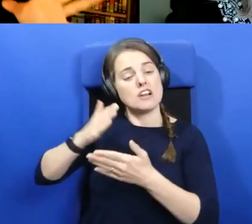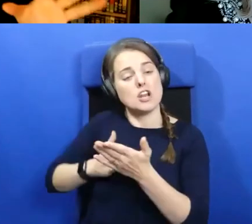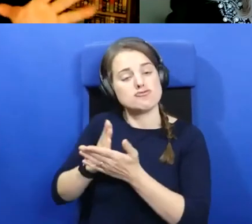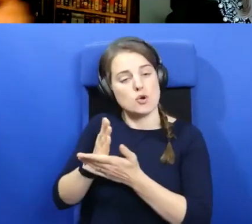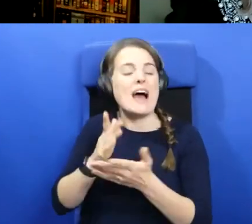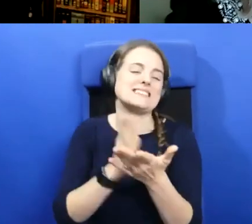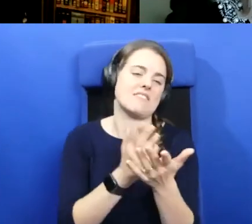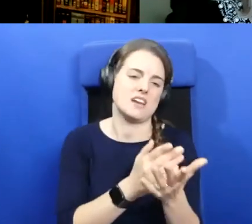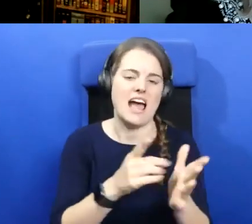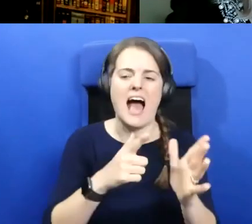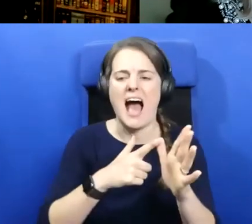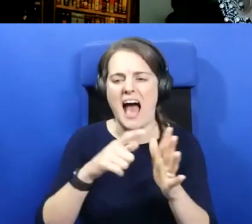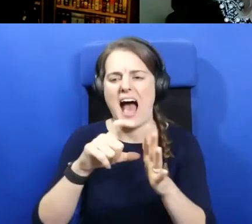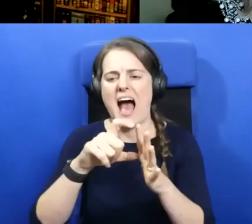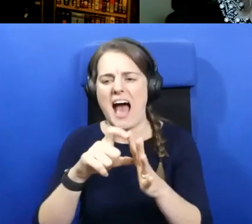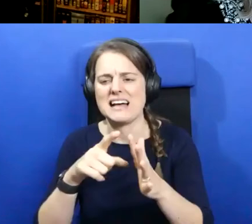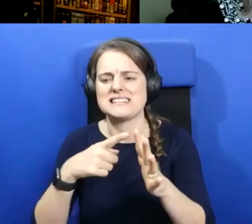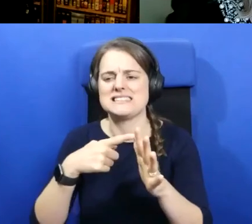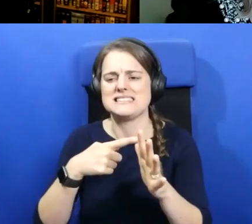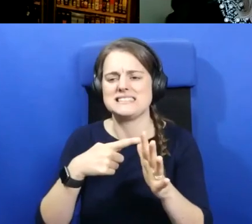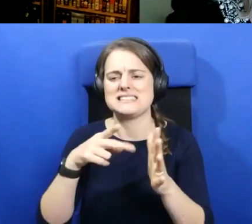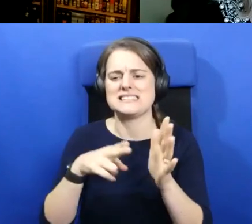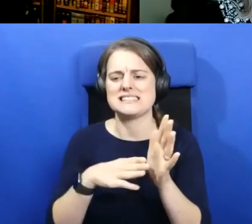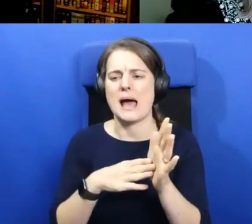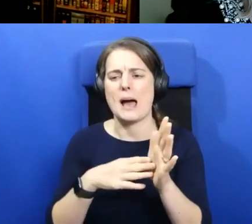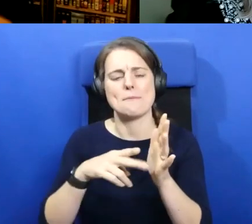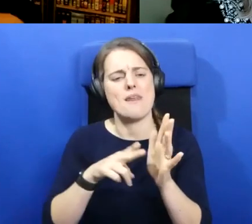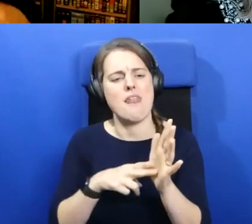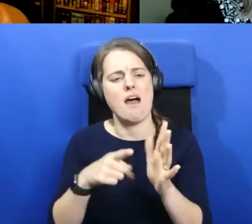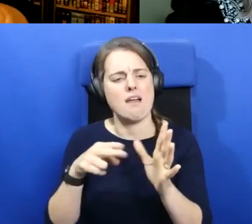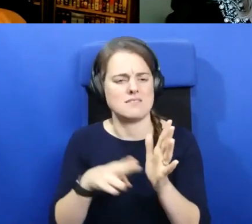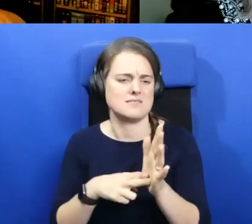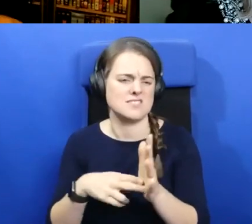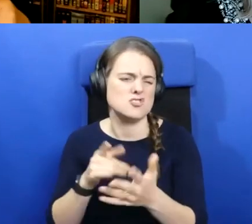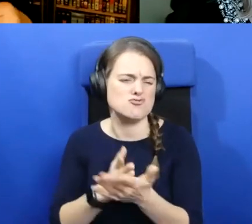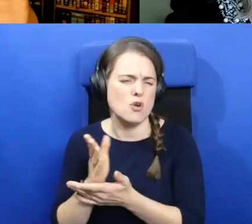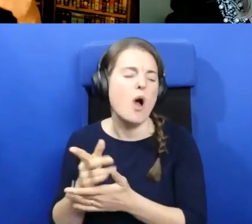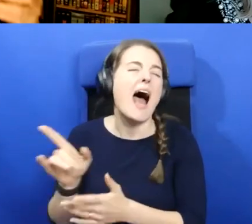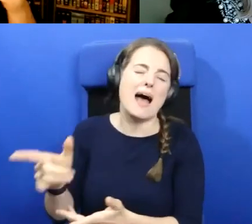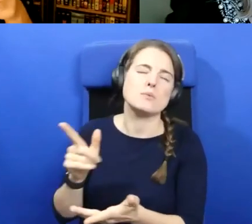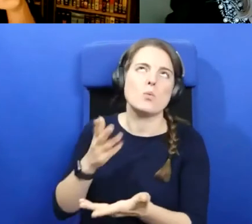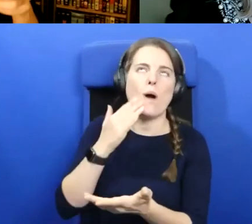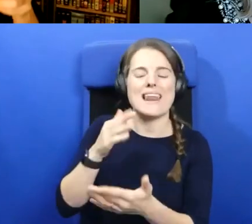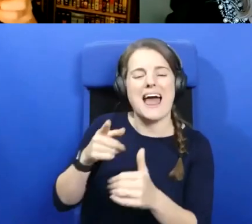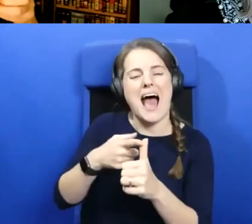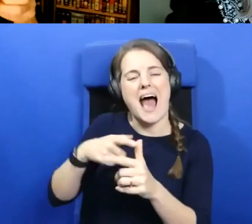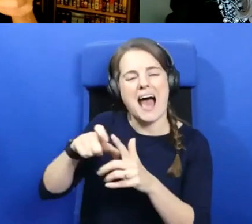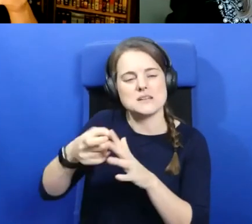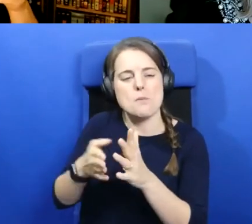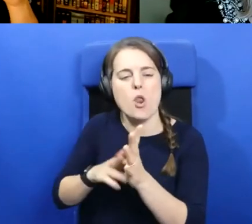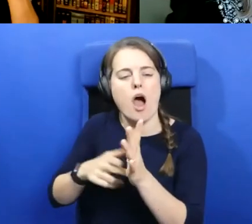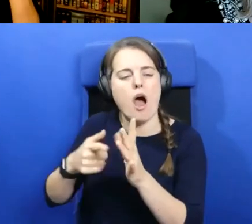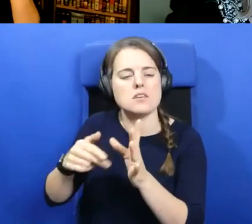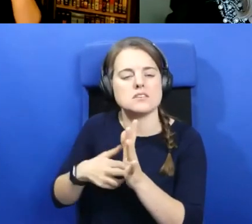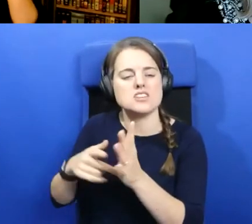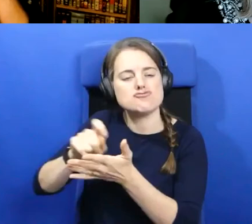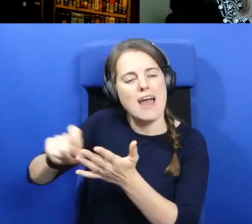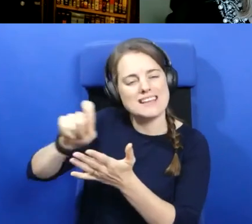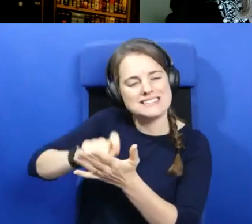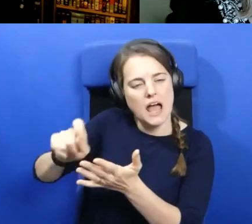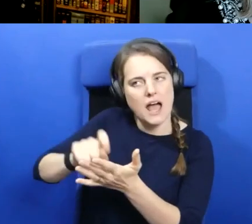out of none is a propagandist. That's also true. I mean, by the time, you know, out of none is writing and, and you look at the